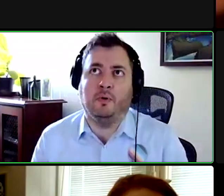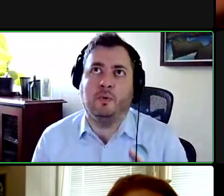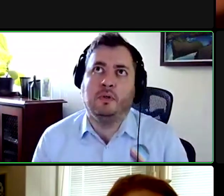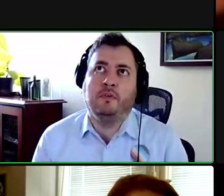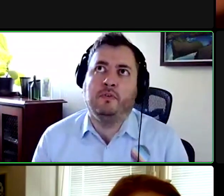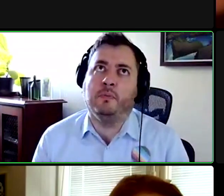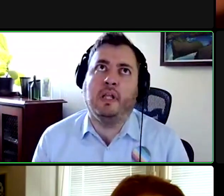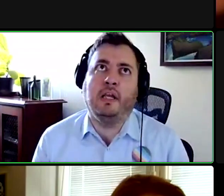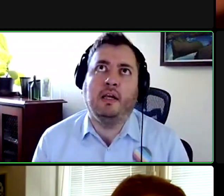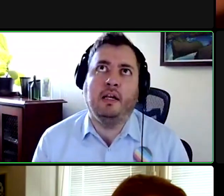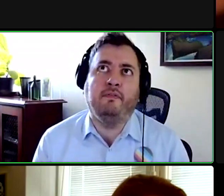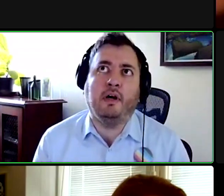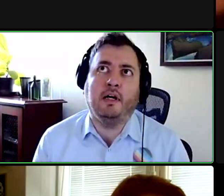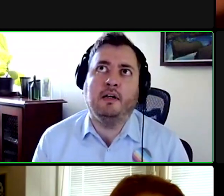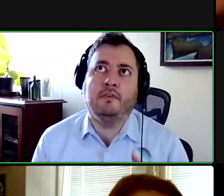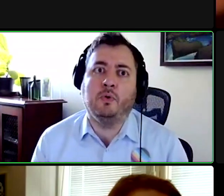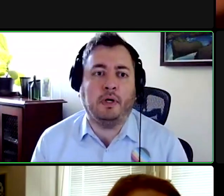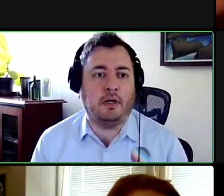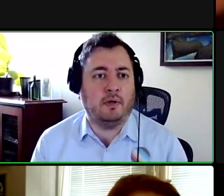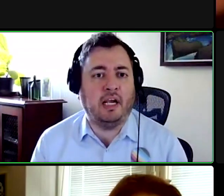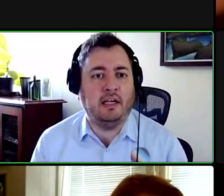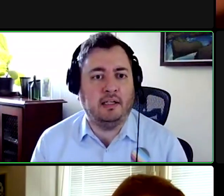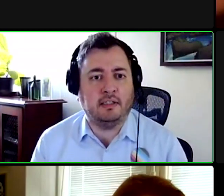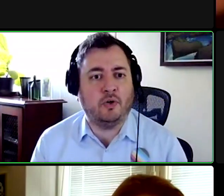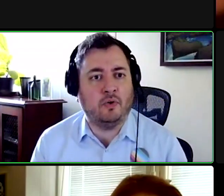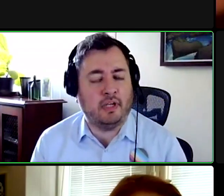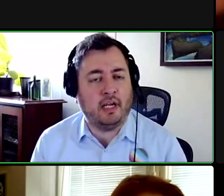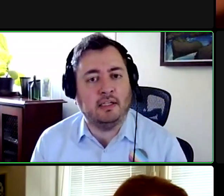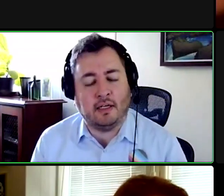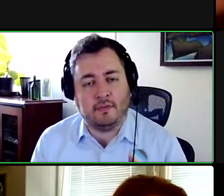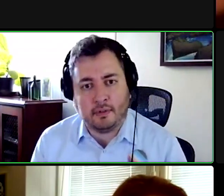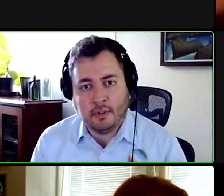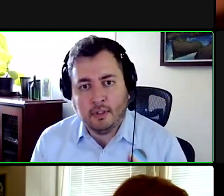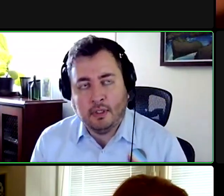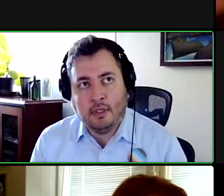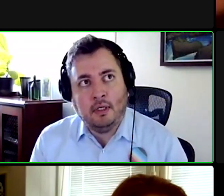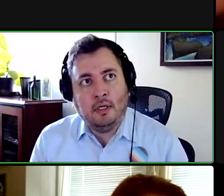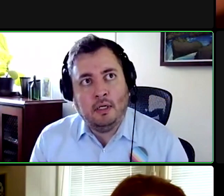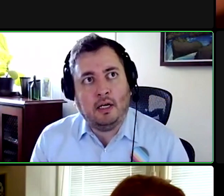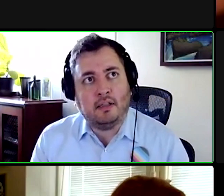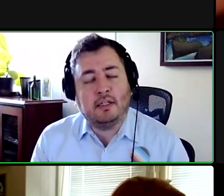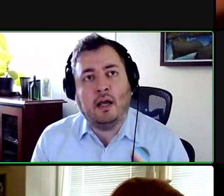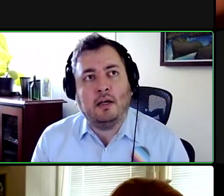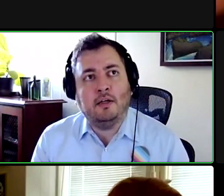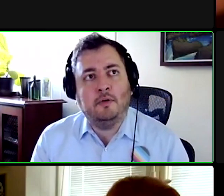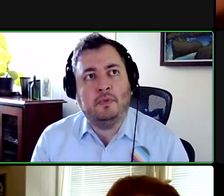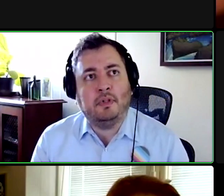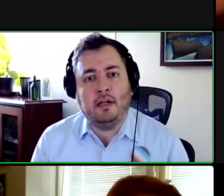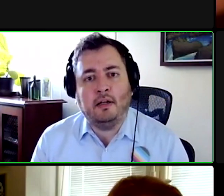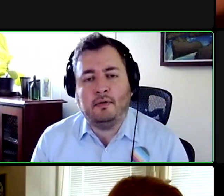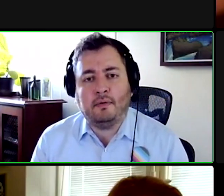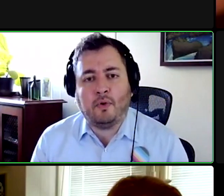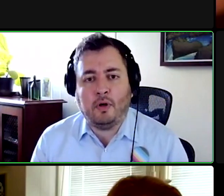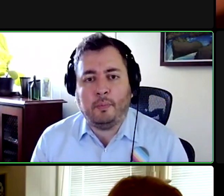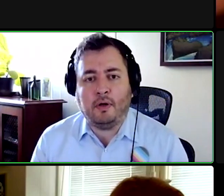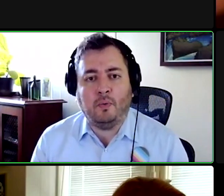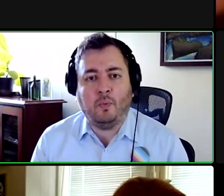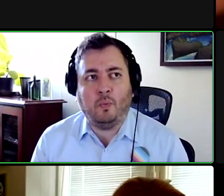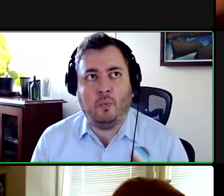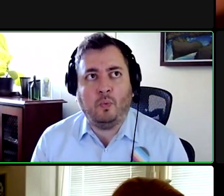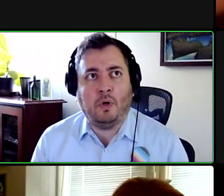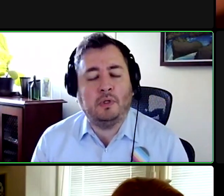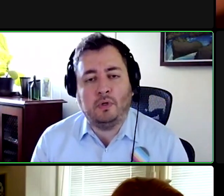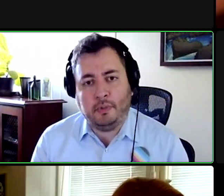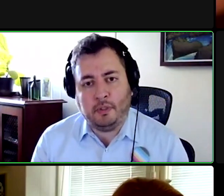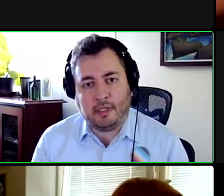from late 85 to about 86 or 87. And at the time they thought about